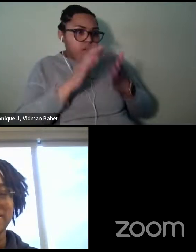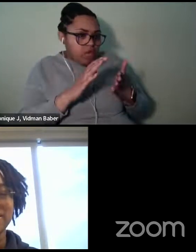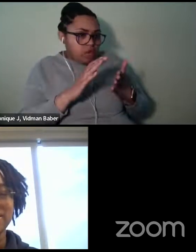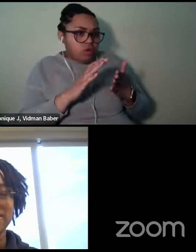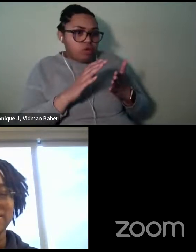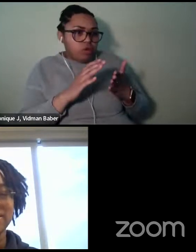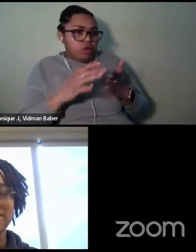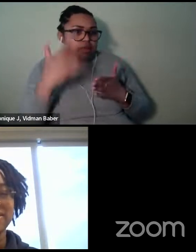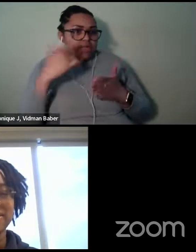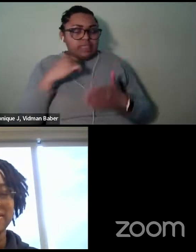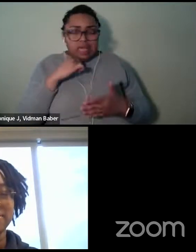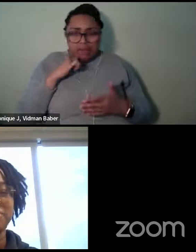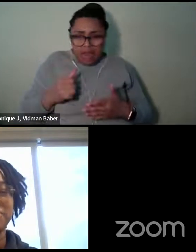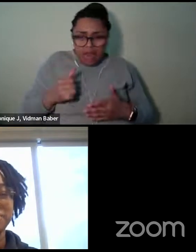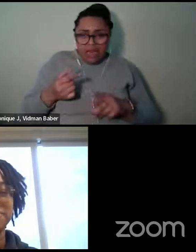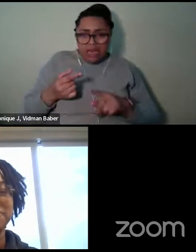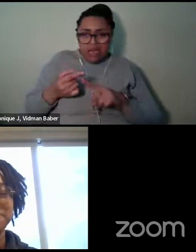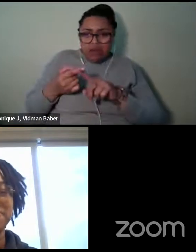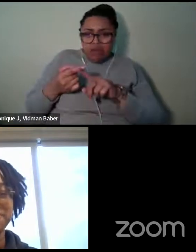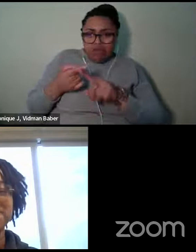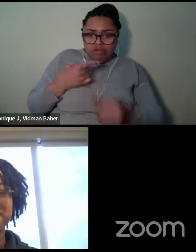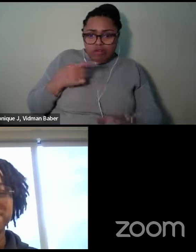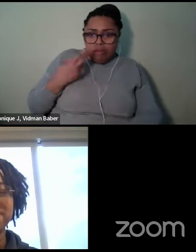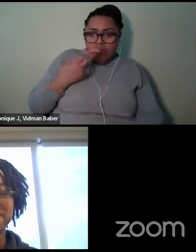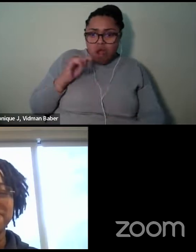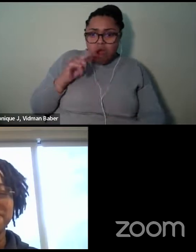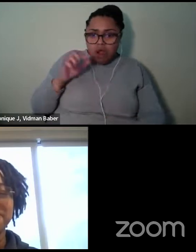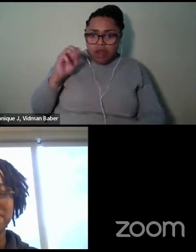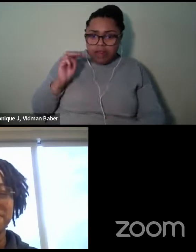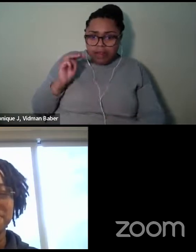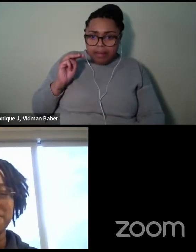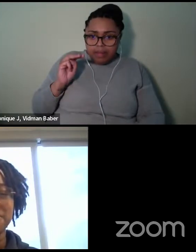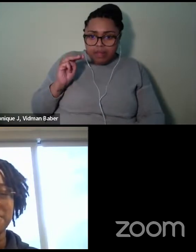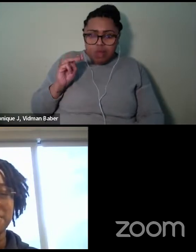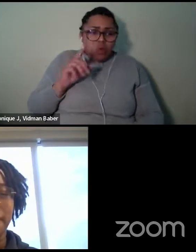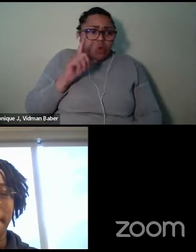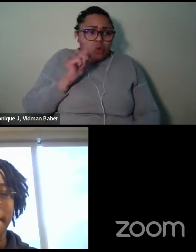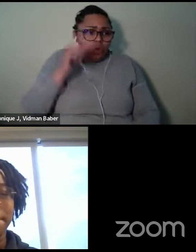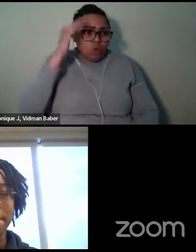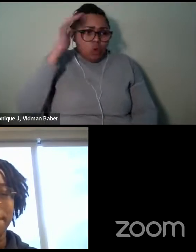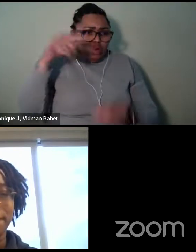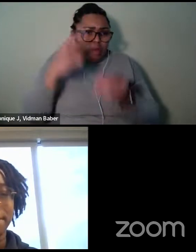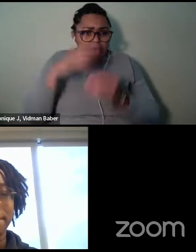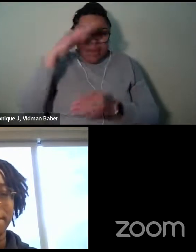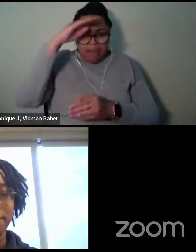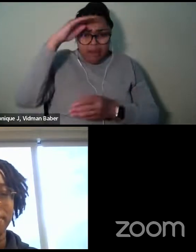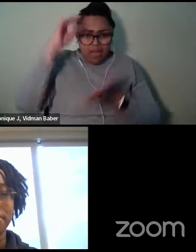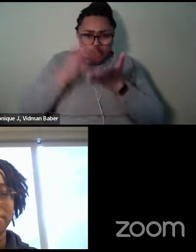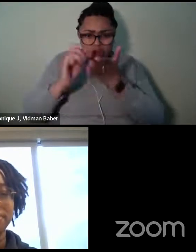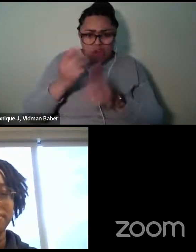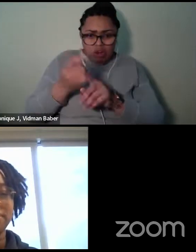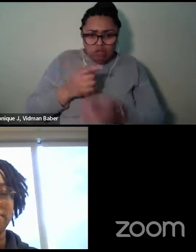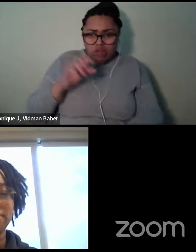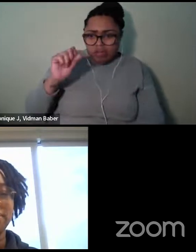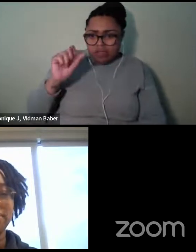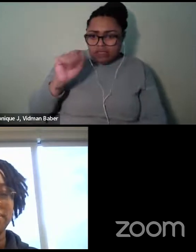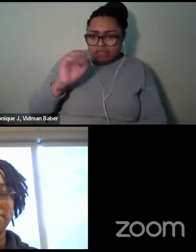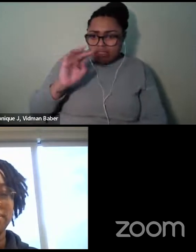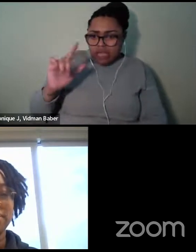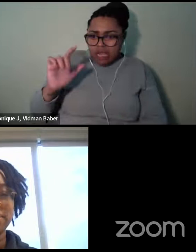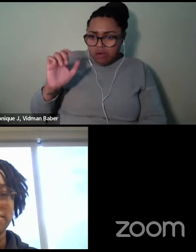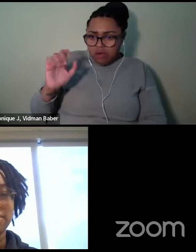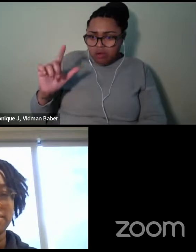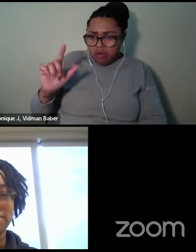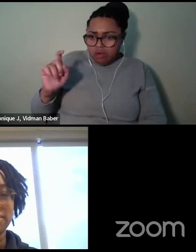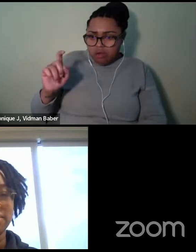Seattle. So that was a part of my, that's a part of my legacy too, but I got over that. And so then in college, you know, I,